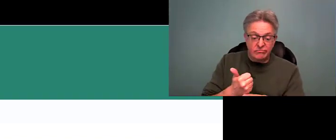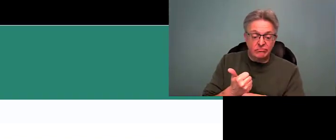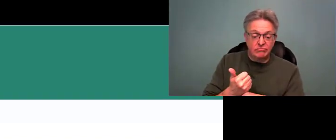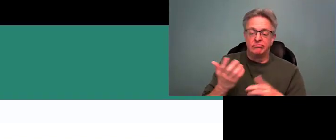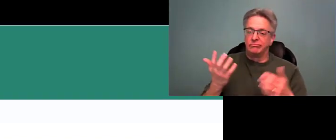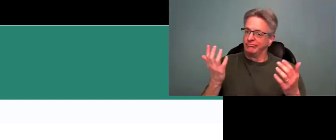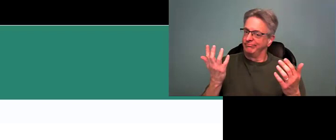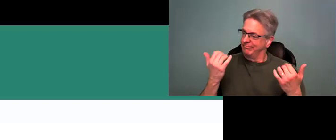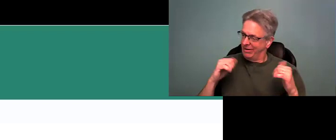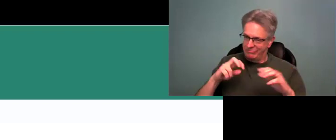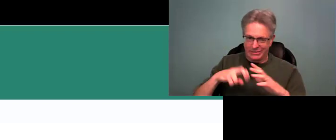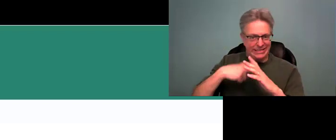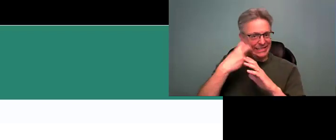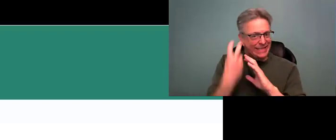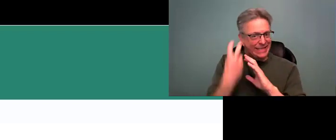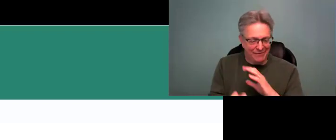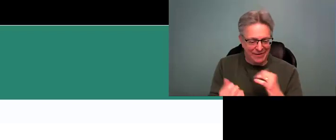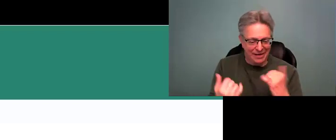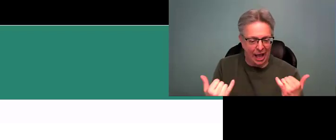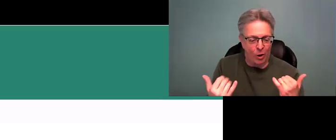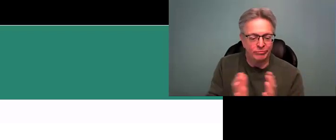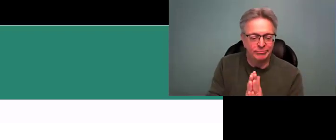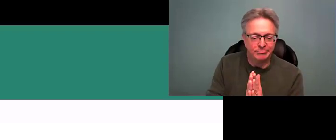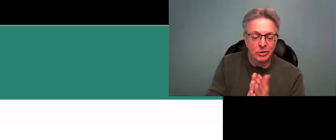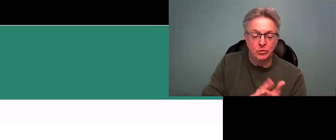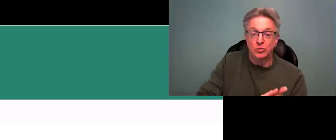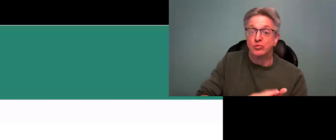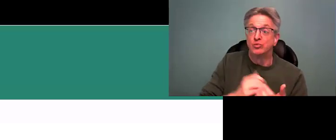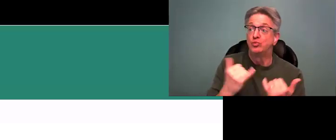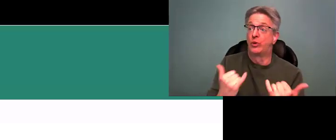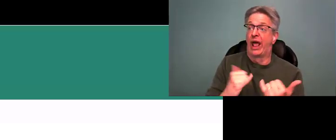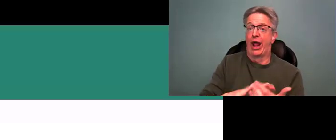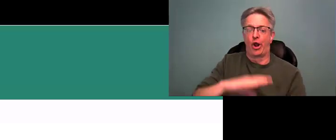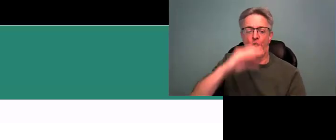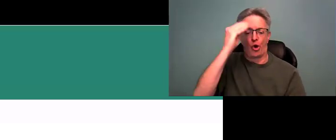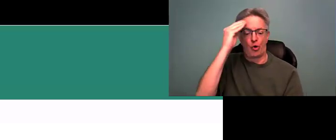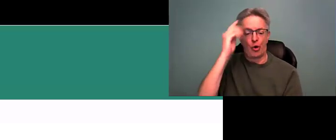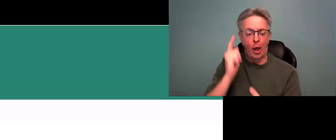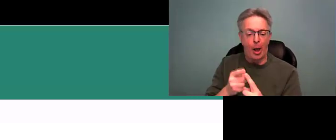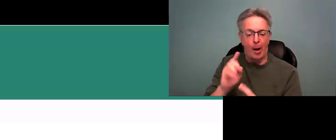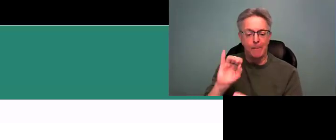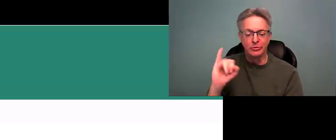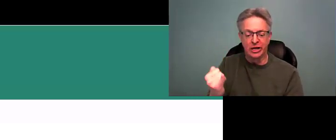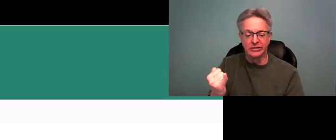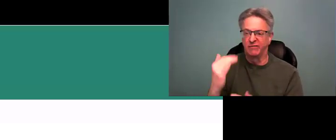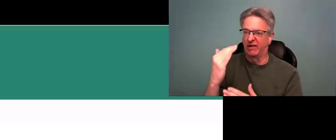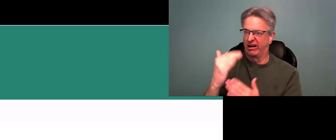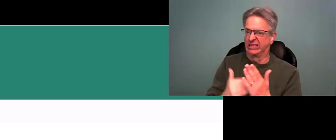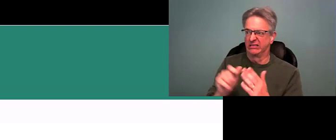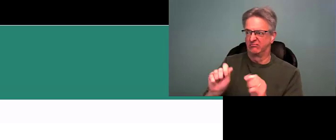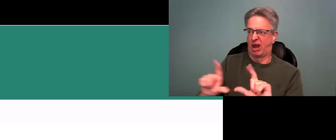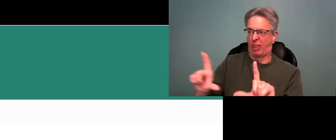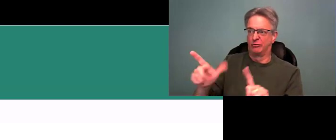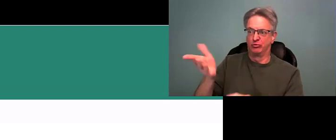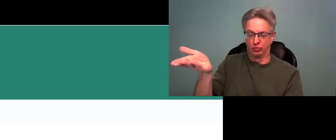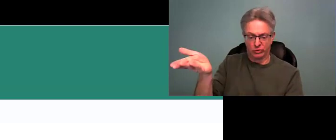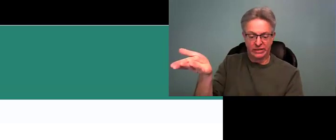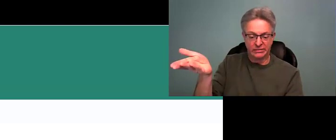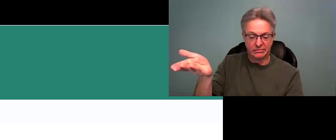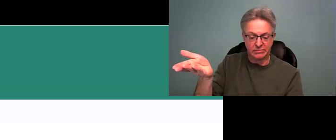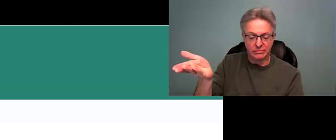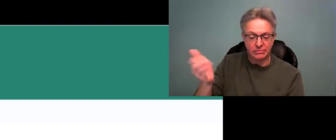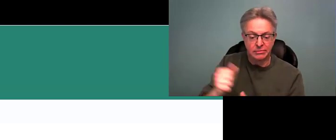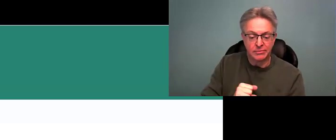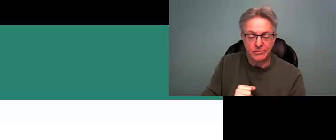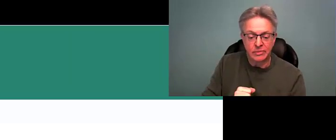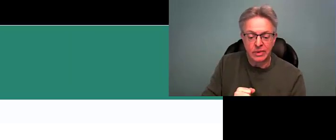All right, we are all set. Let's go ahead and dive in today to our presentation. Today, the learner objectives and agendas are